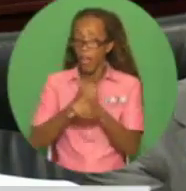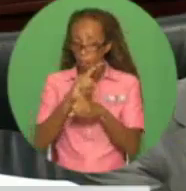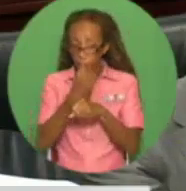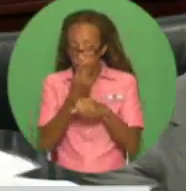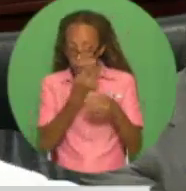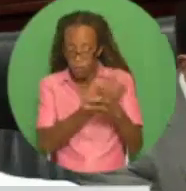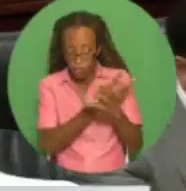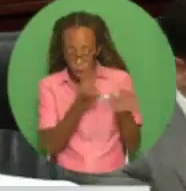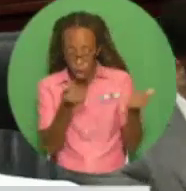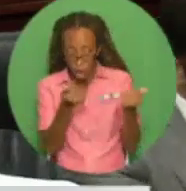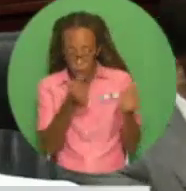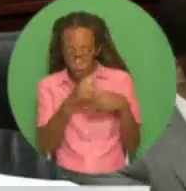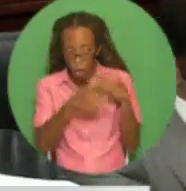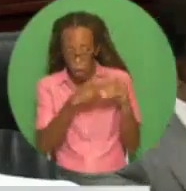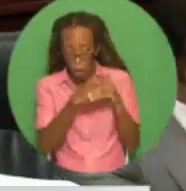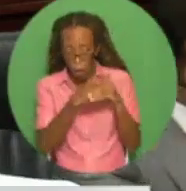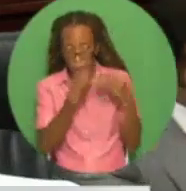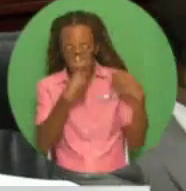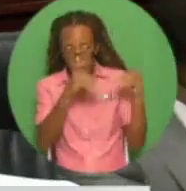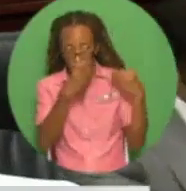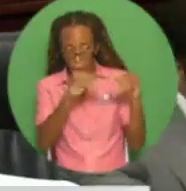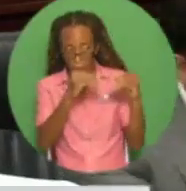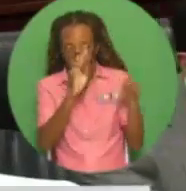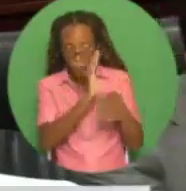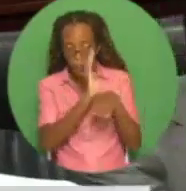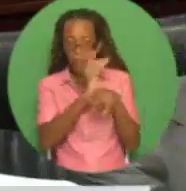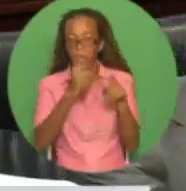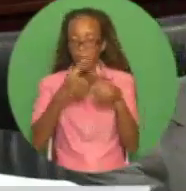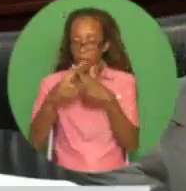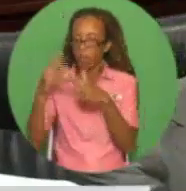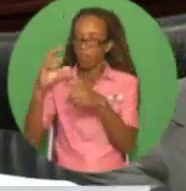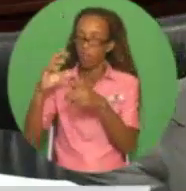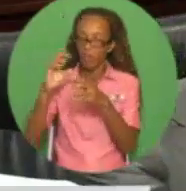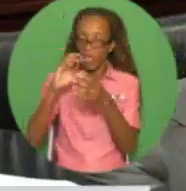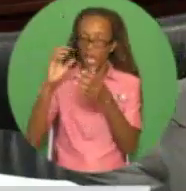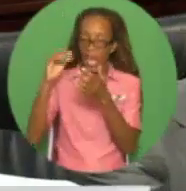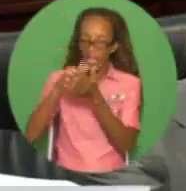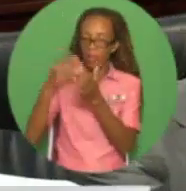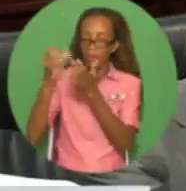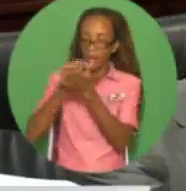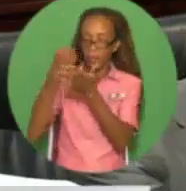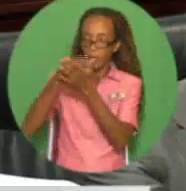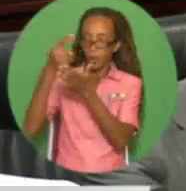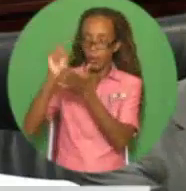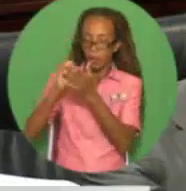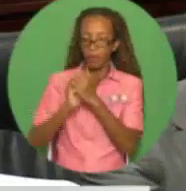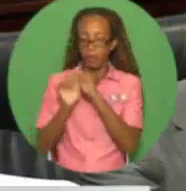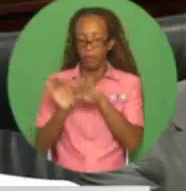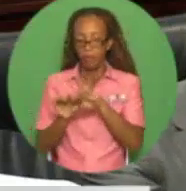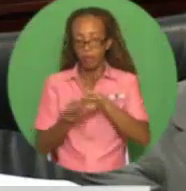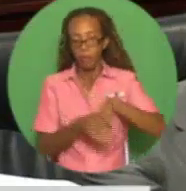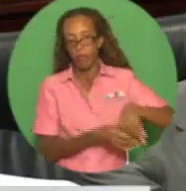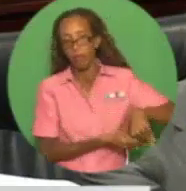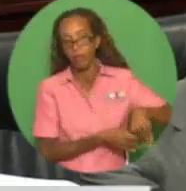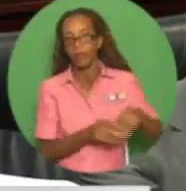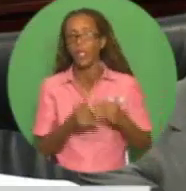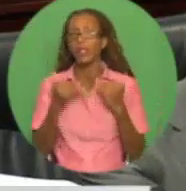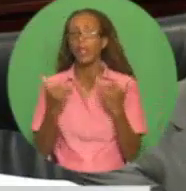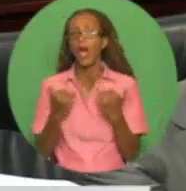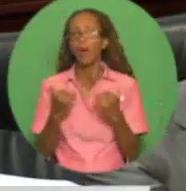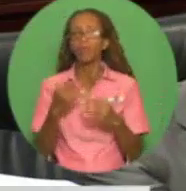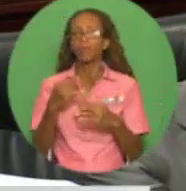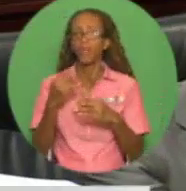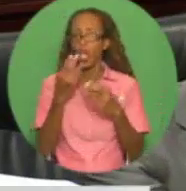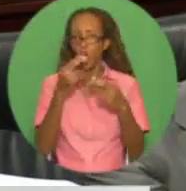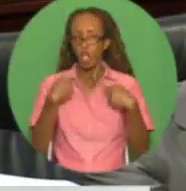transition to its new business model. Human capital. Madam Speaker, our human resource